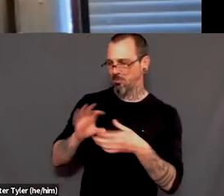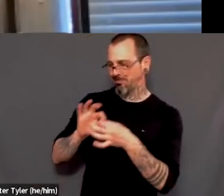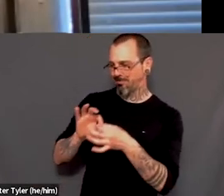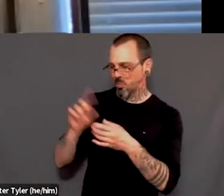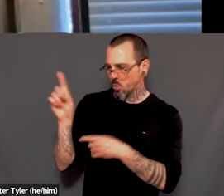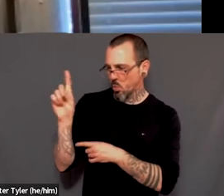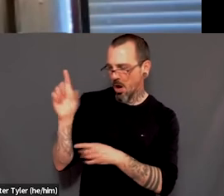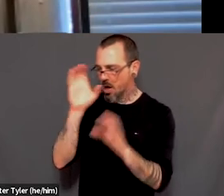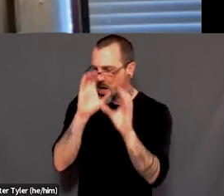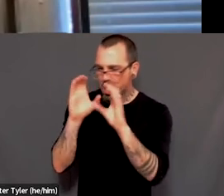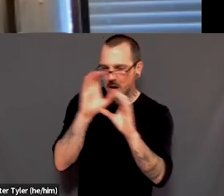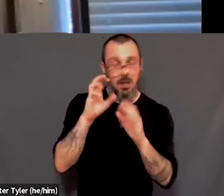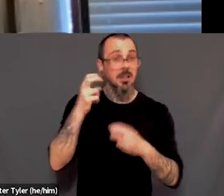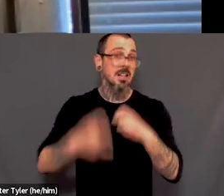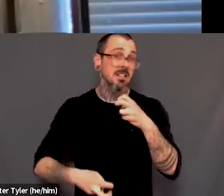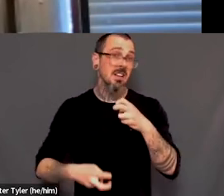yeah, um,